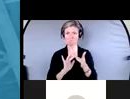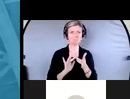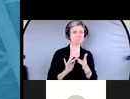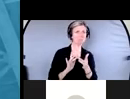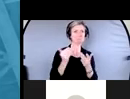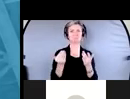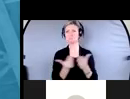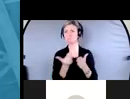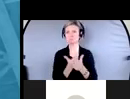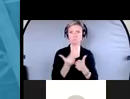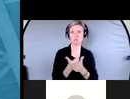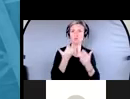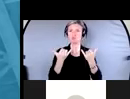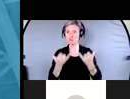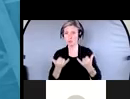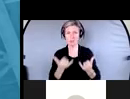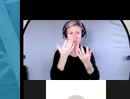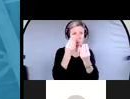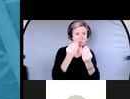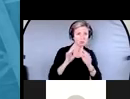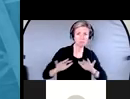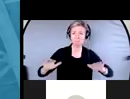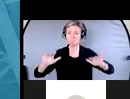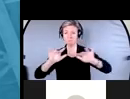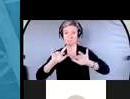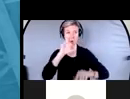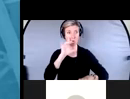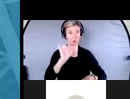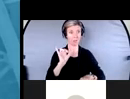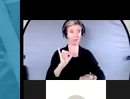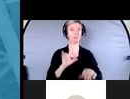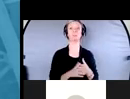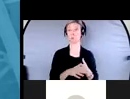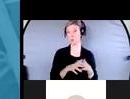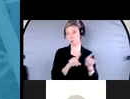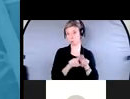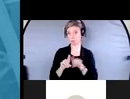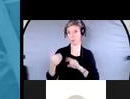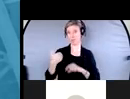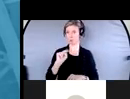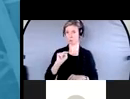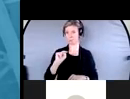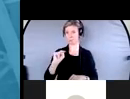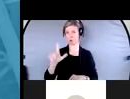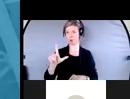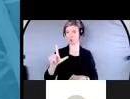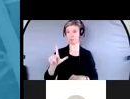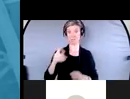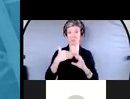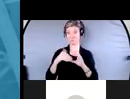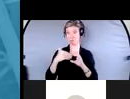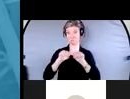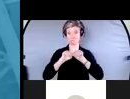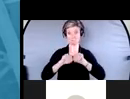resources are out there? Certainly we have an e-newsletter you can sign up for. It's called Investor News. Just visit our